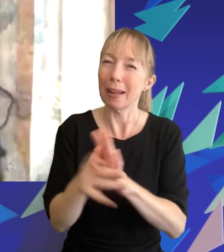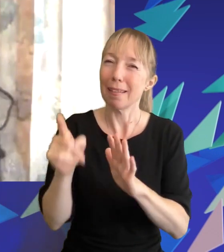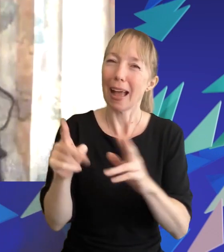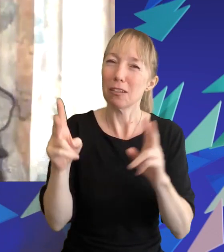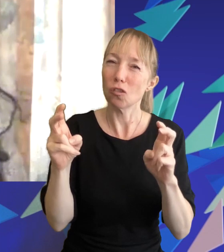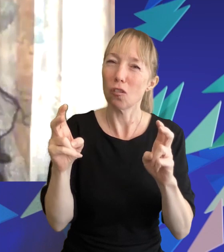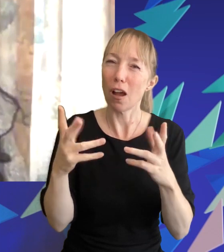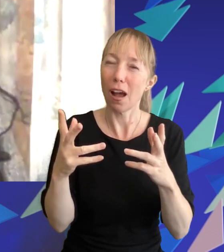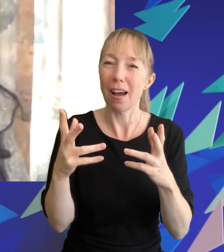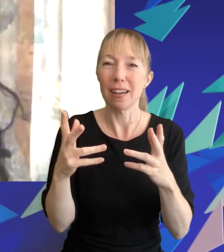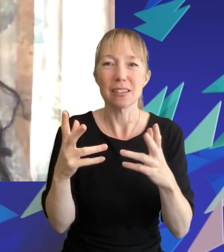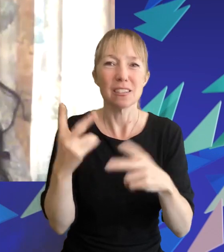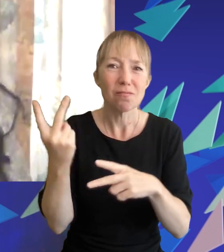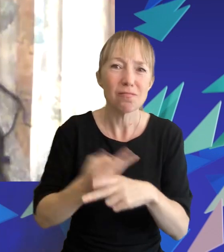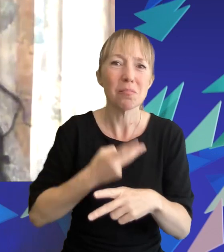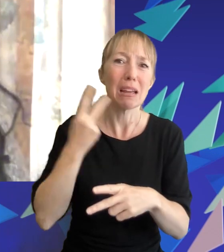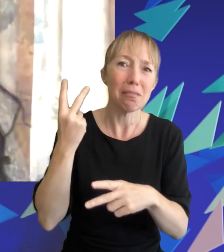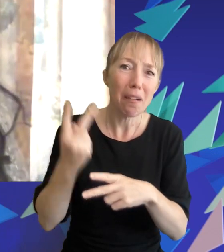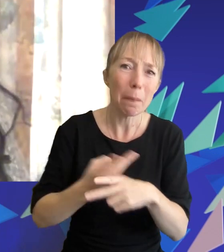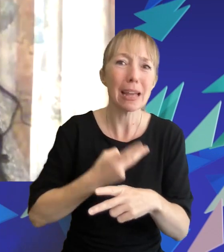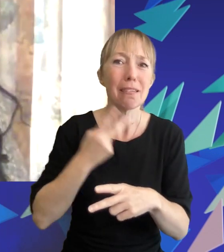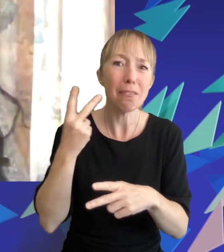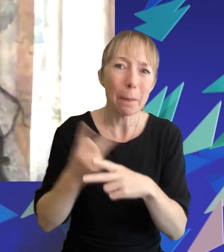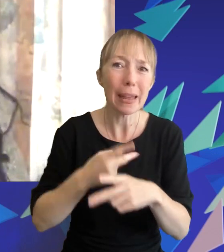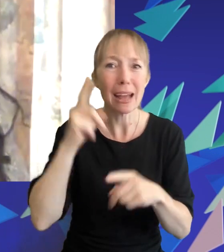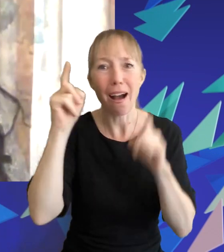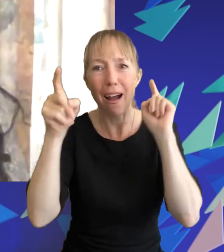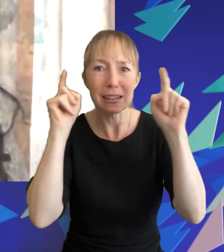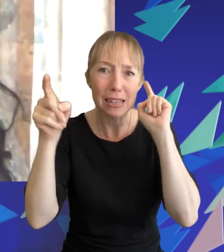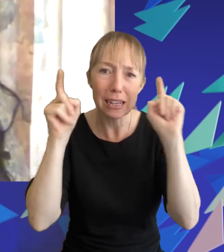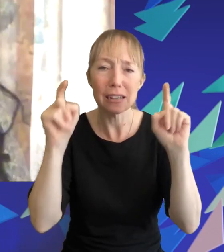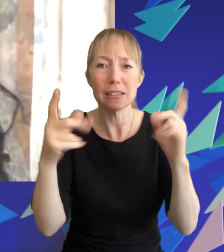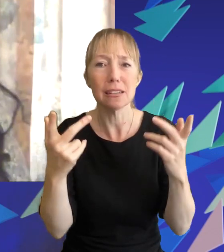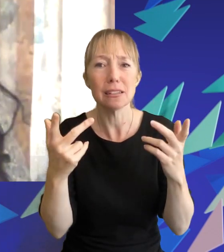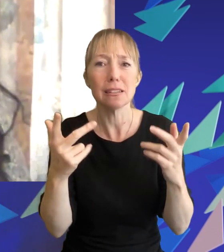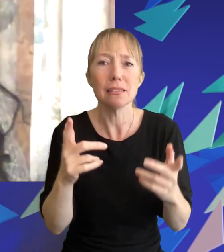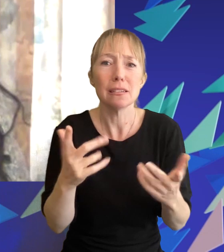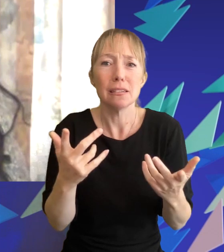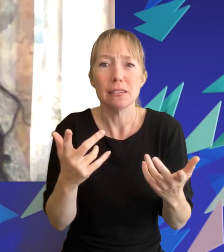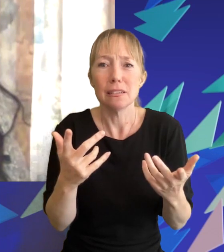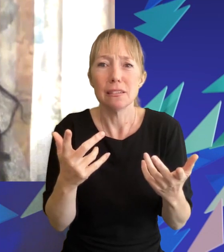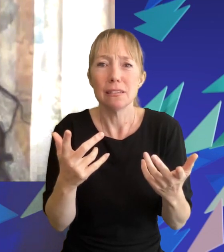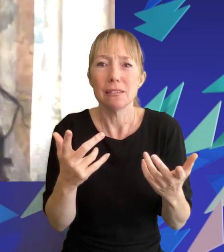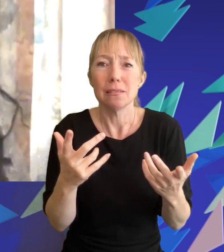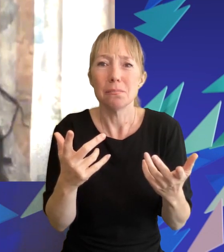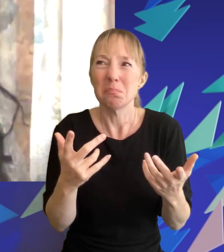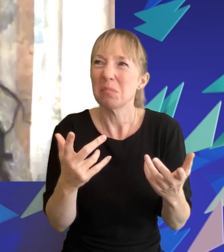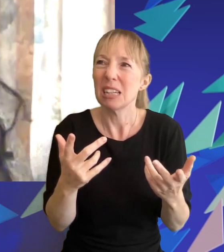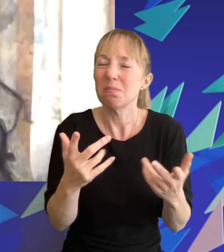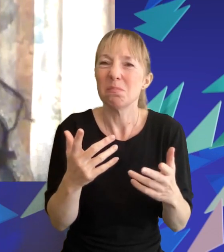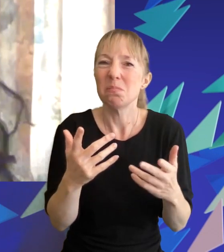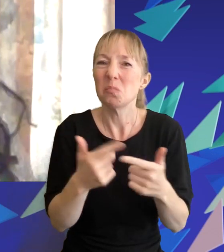seemed to recycle the same blueprint dystopian material but with less depth